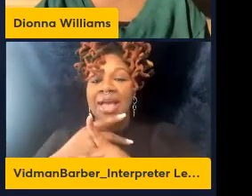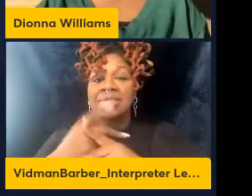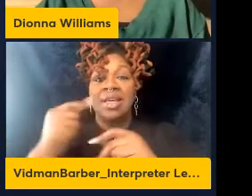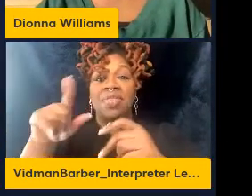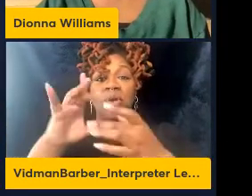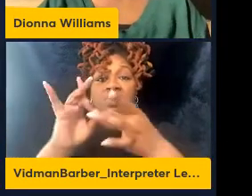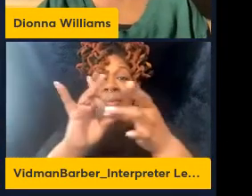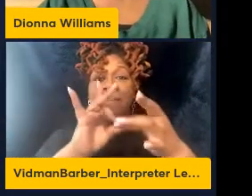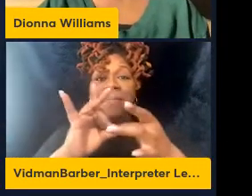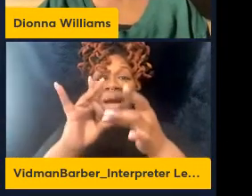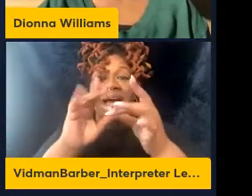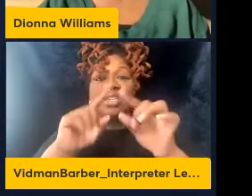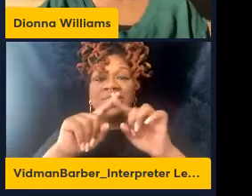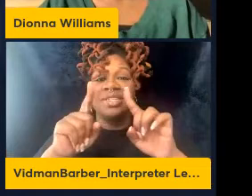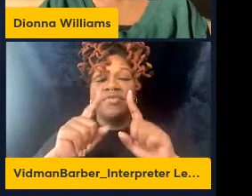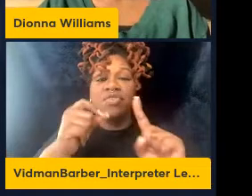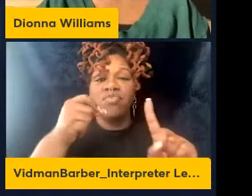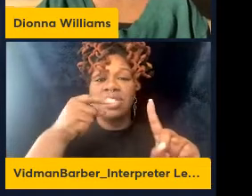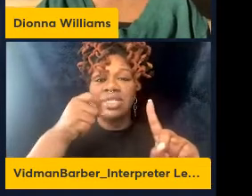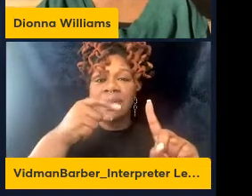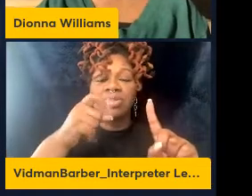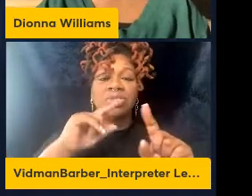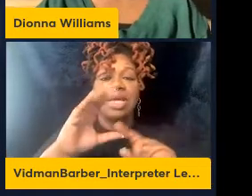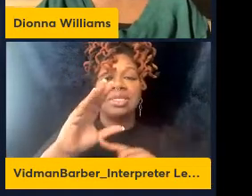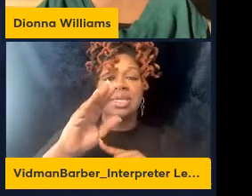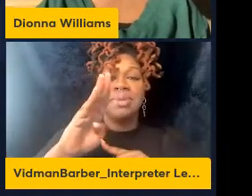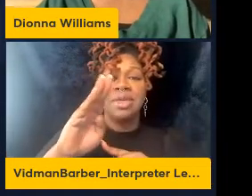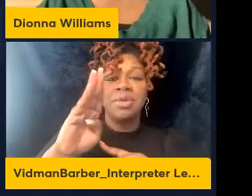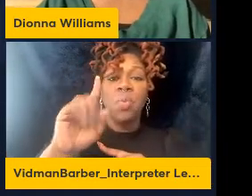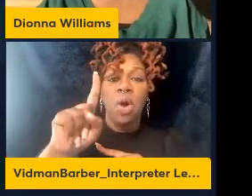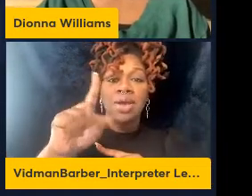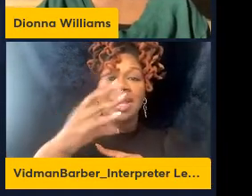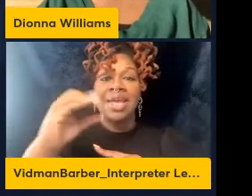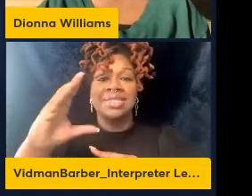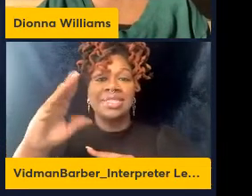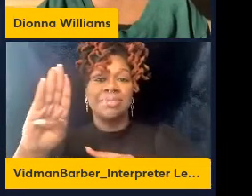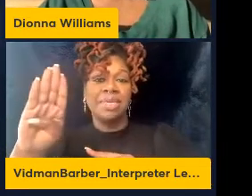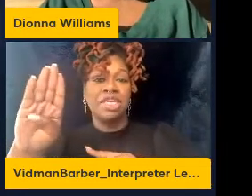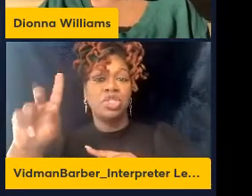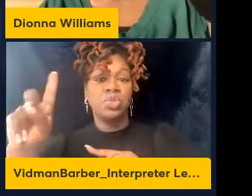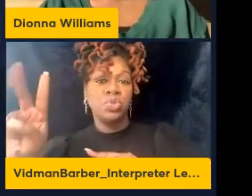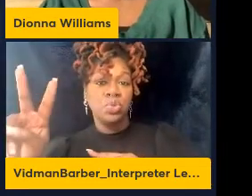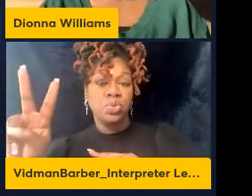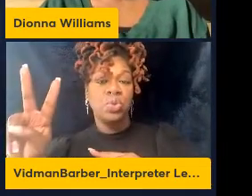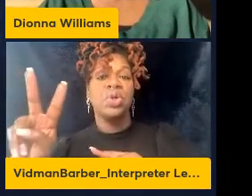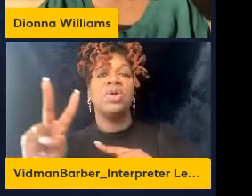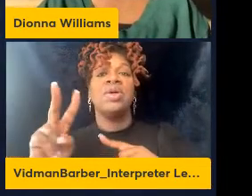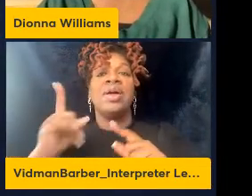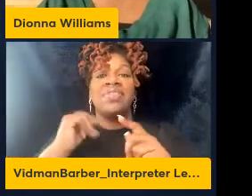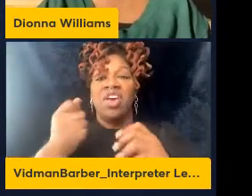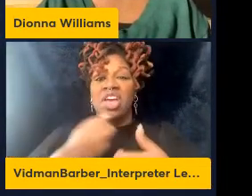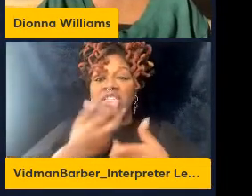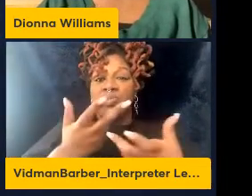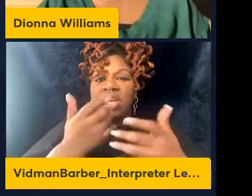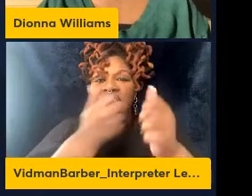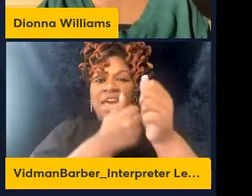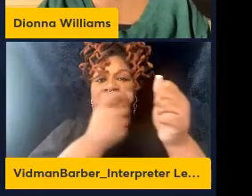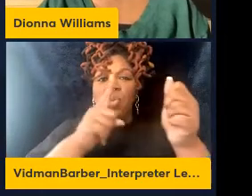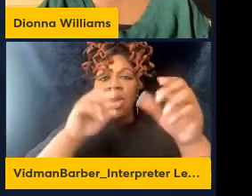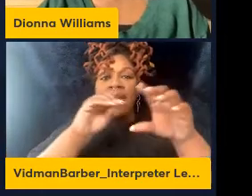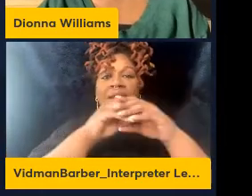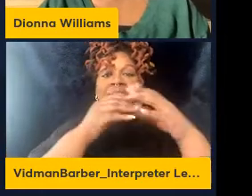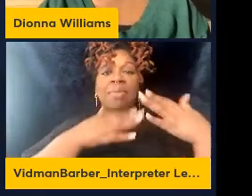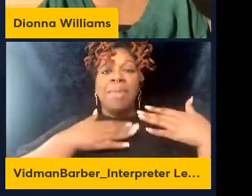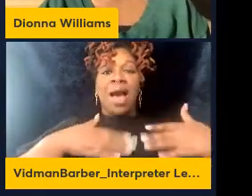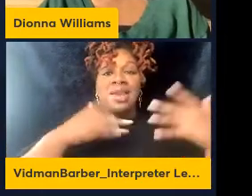cannabinoid receptors, like CB1s or CB2. The interesting thing is that these cannabinoids are expressed everywhere in the body, and their jobs are to help